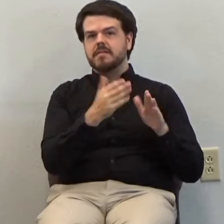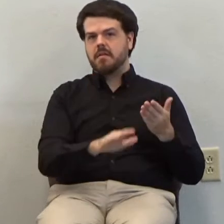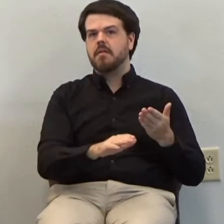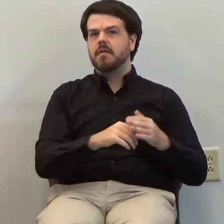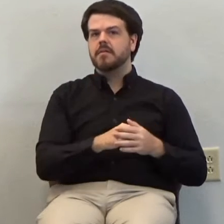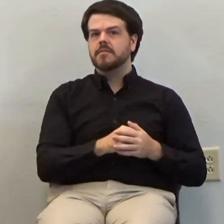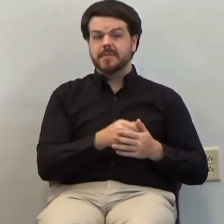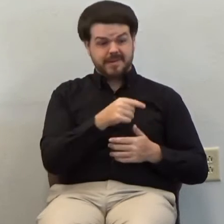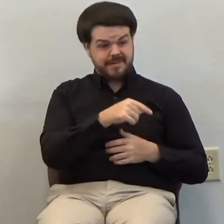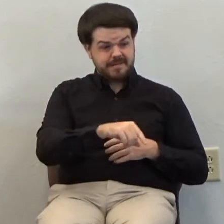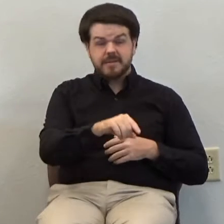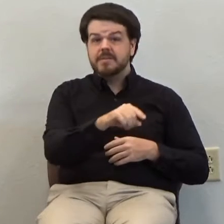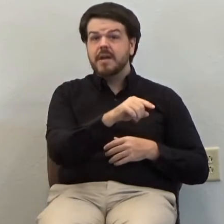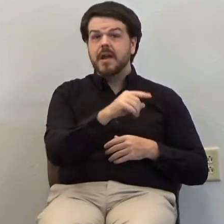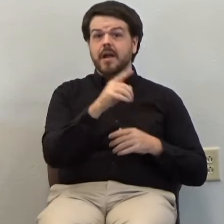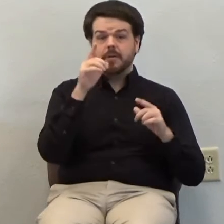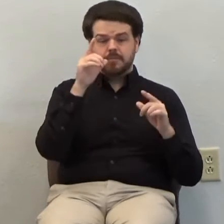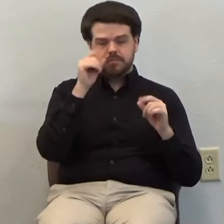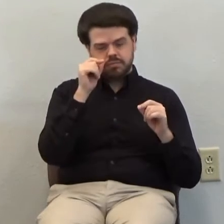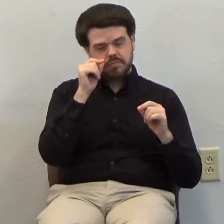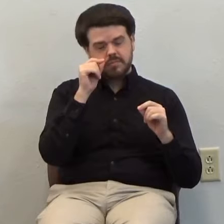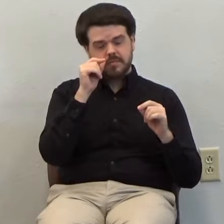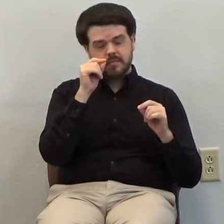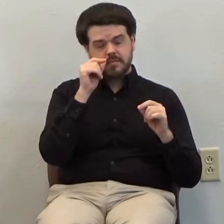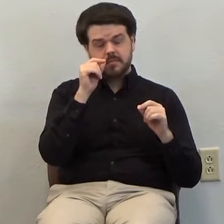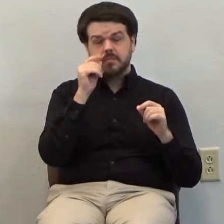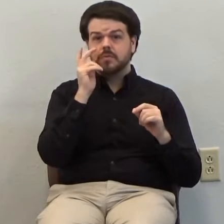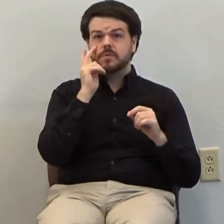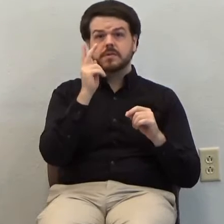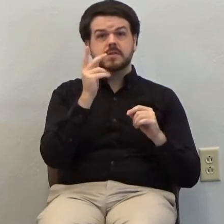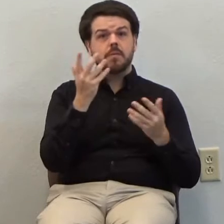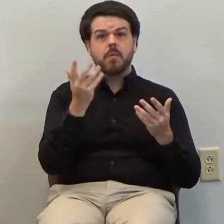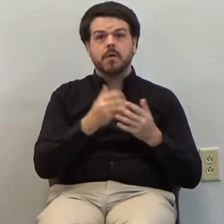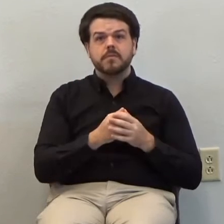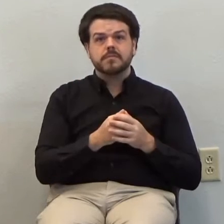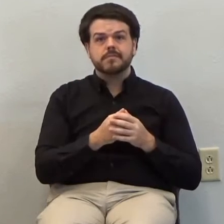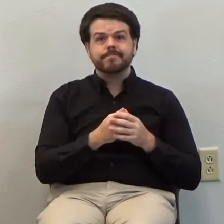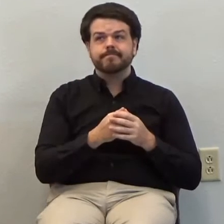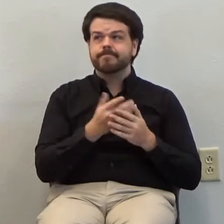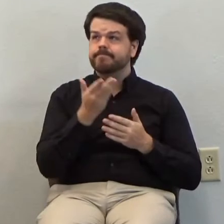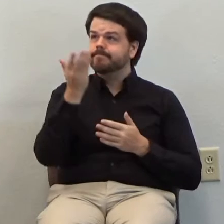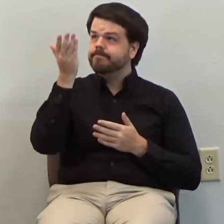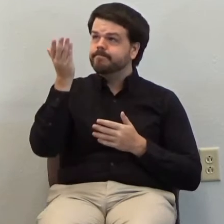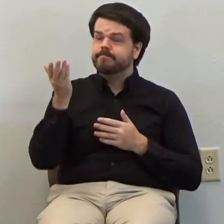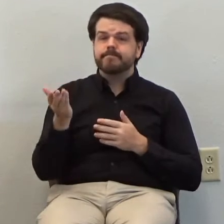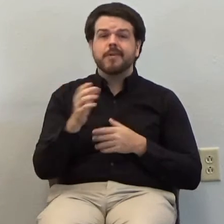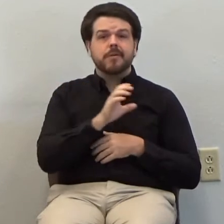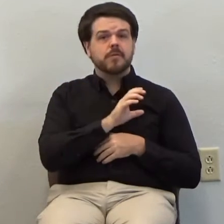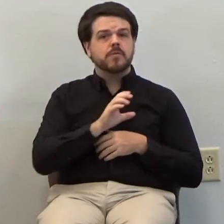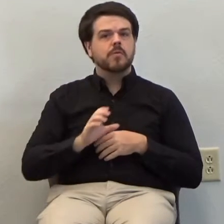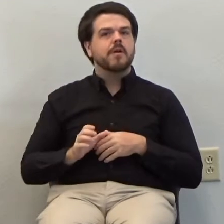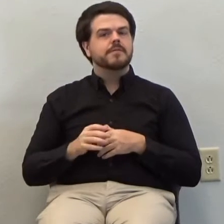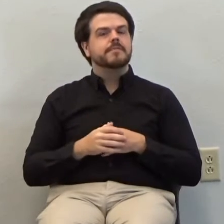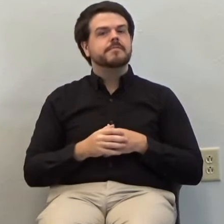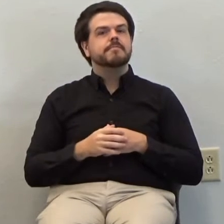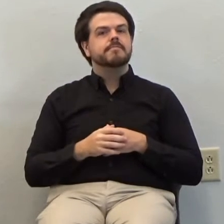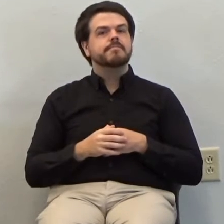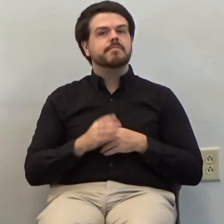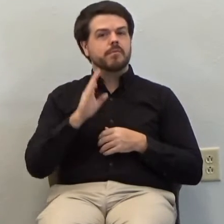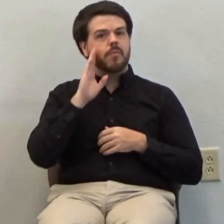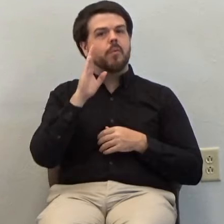death they will see Him. Even death can't keep Christ out of their lives,